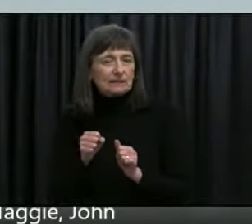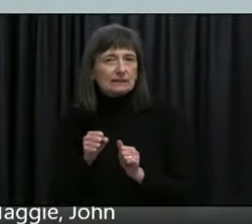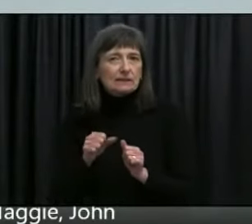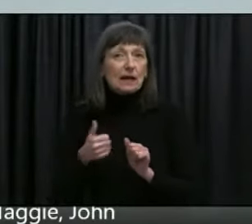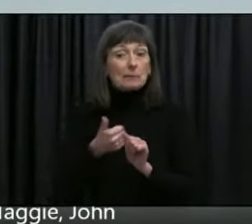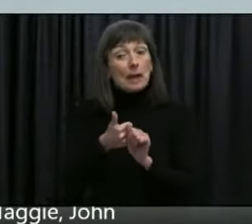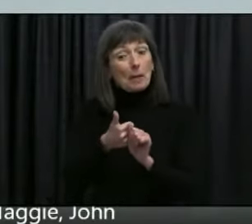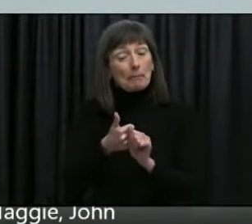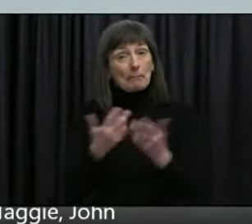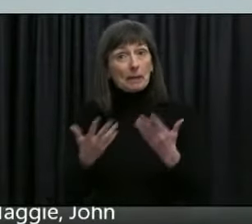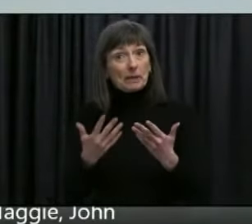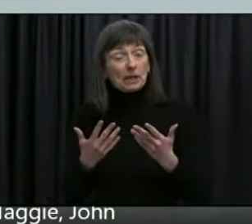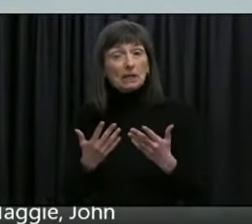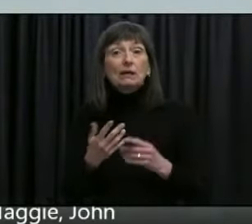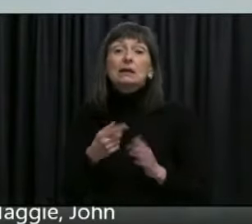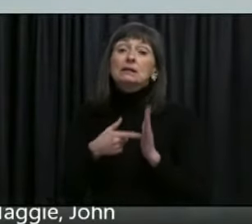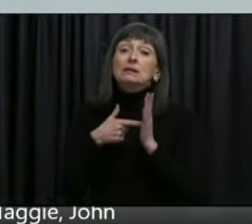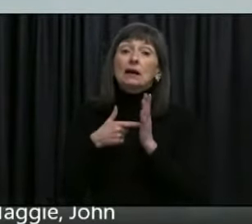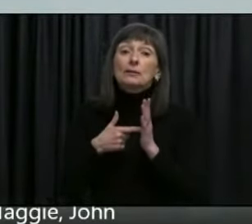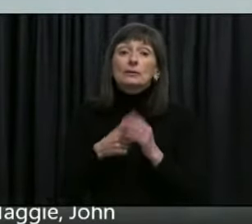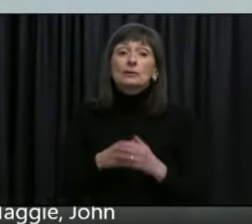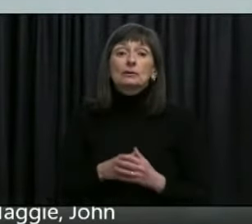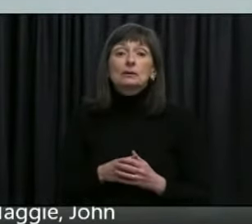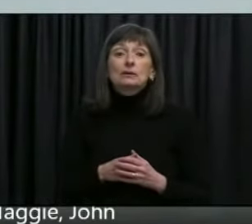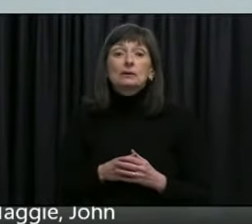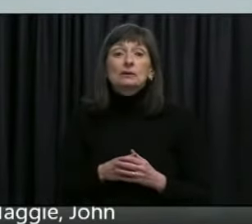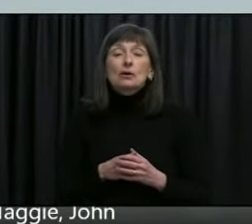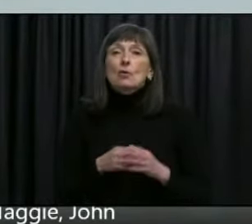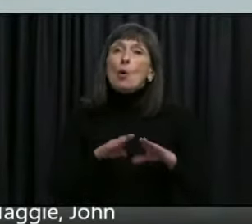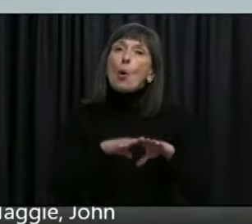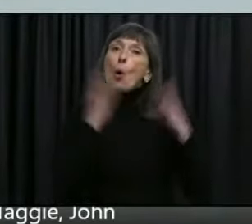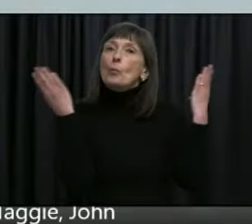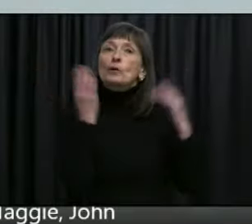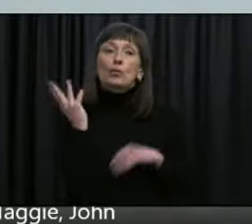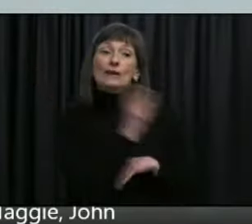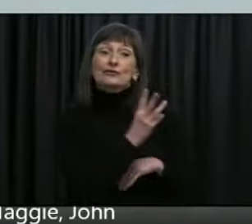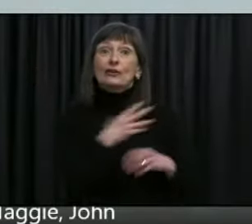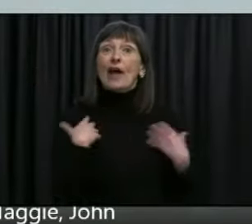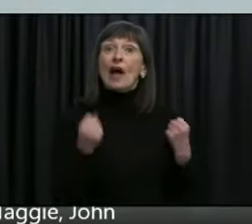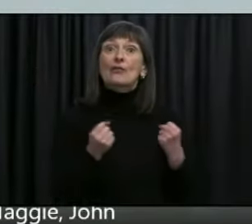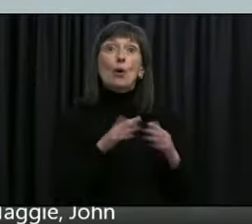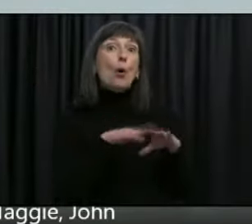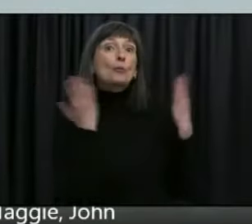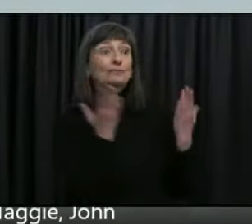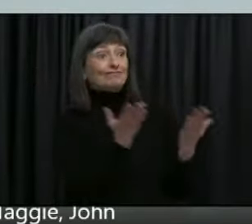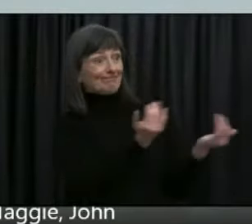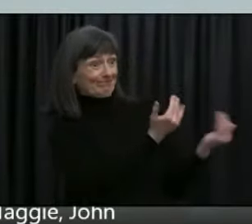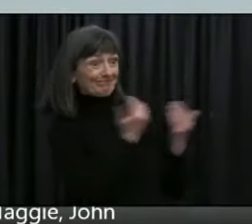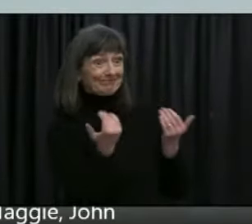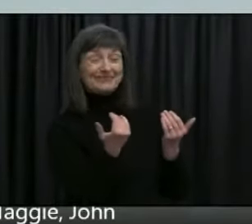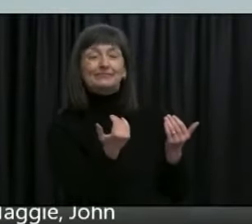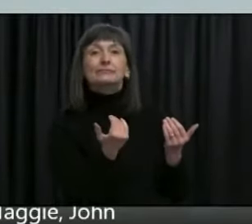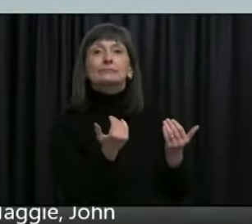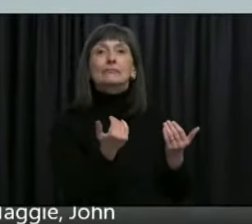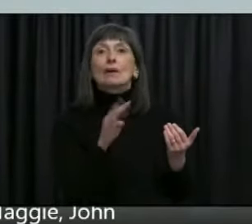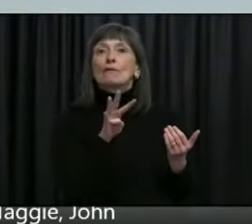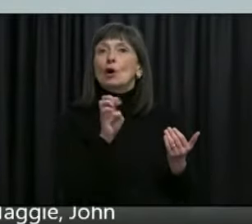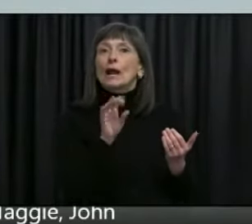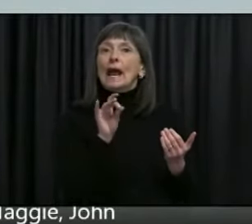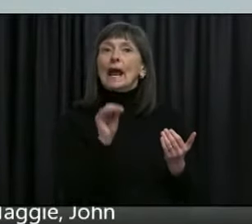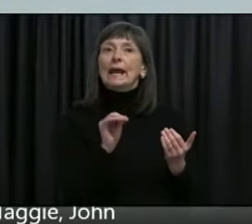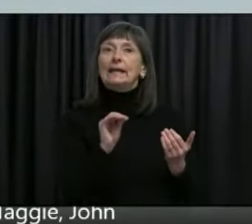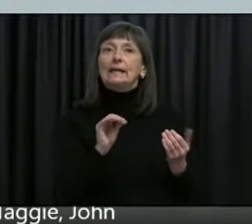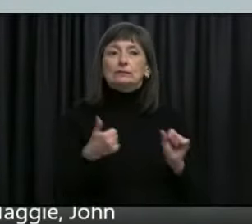had an excellent response for example for the the open call in western health but uh dr fitzgerald referenced there were 480 appointments